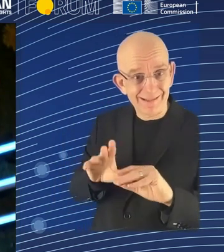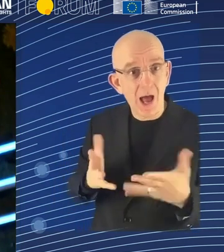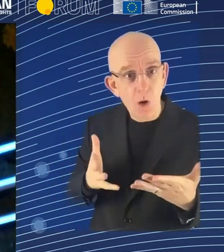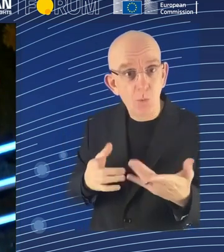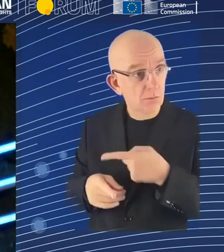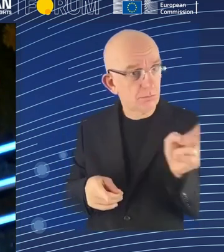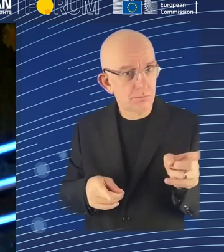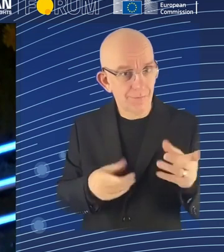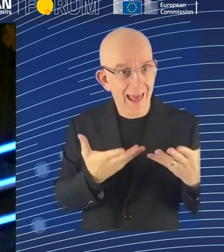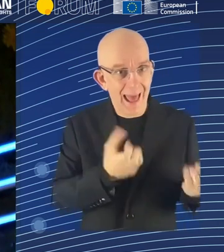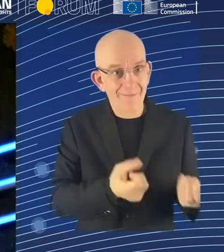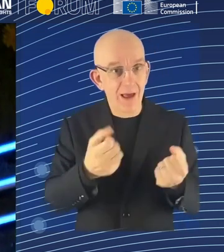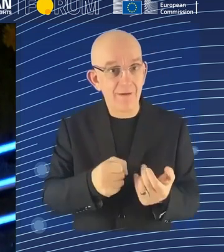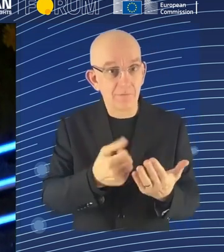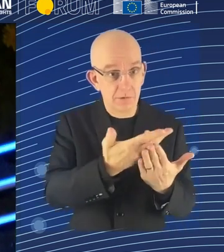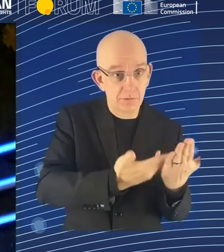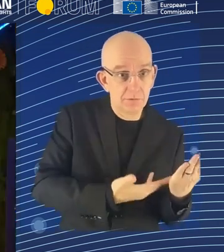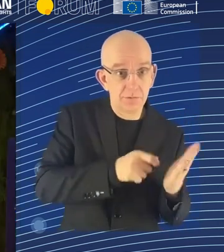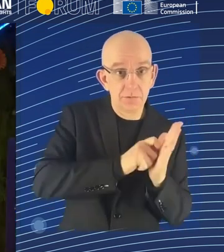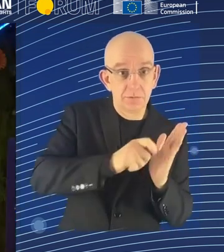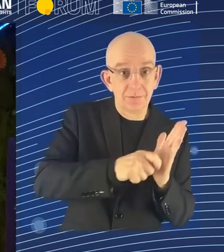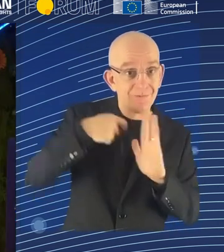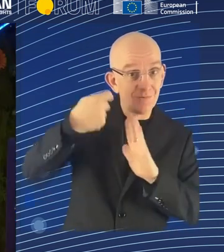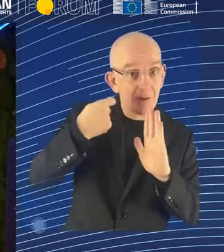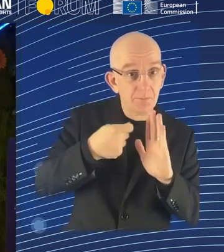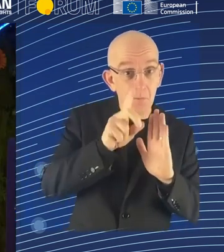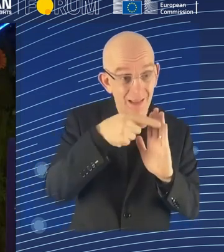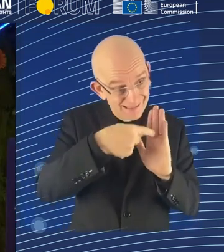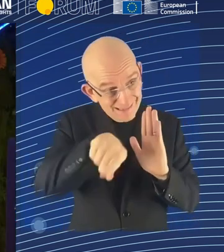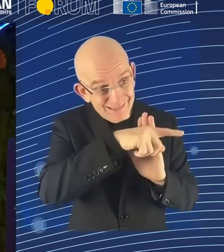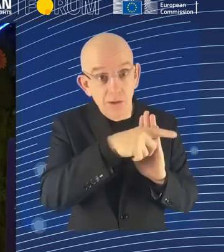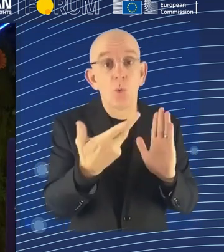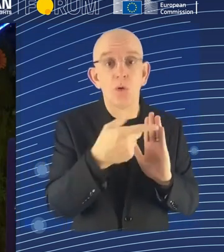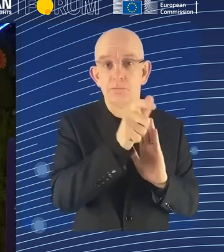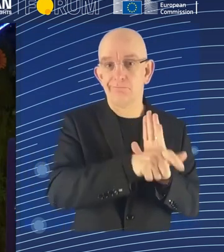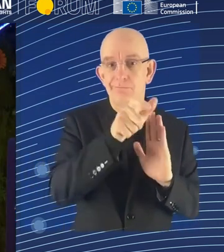at automating writing scenarios, writing scripts. And